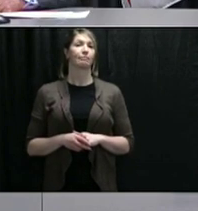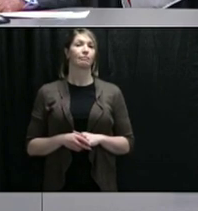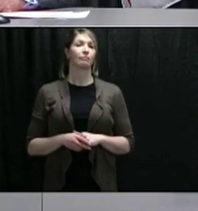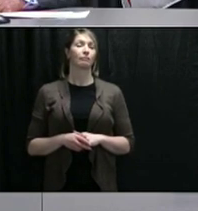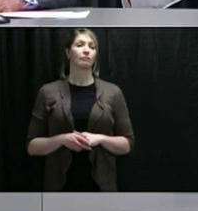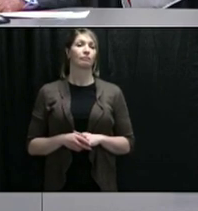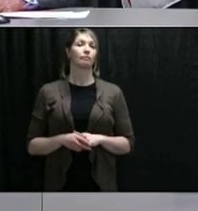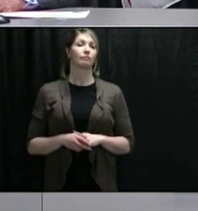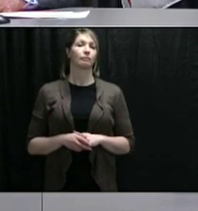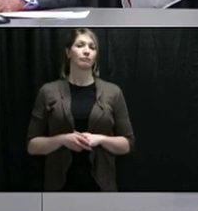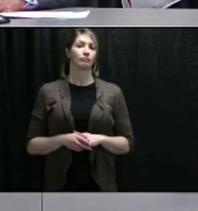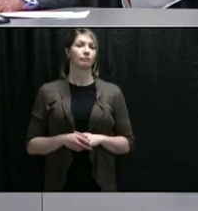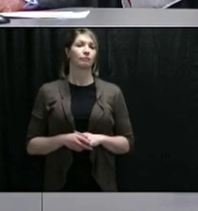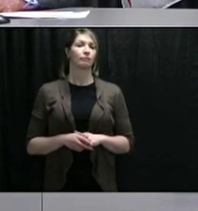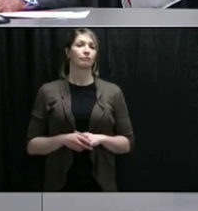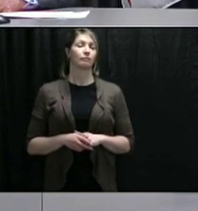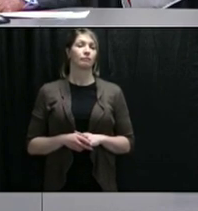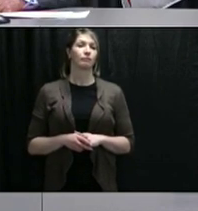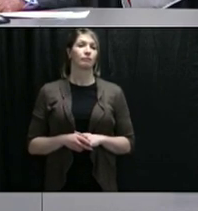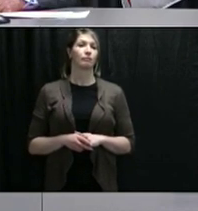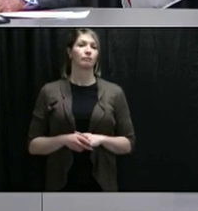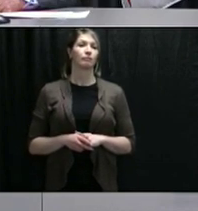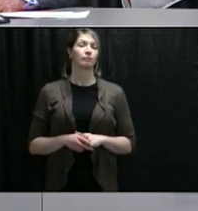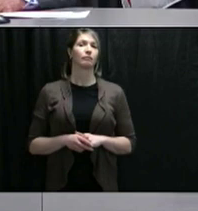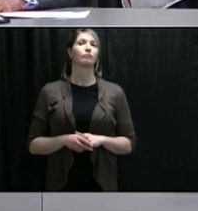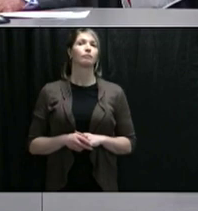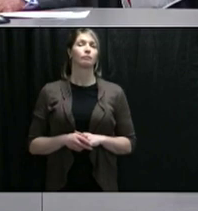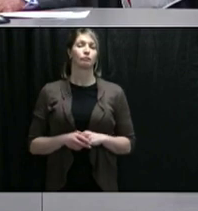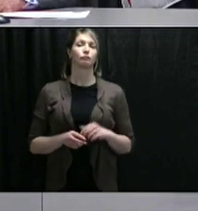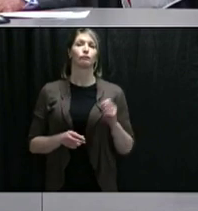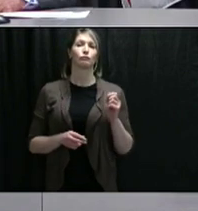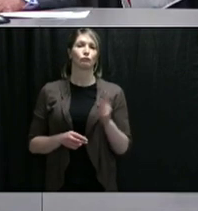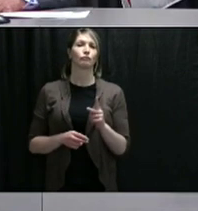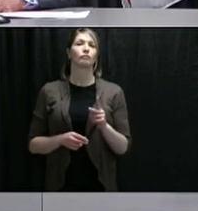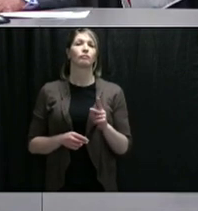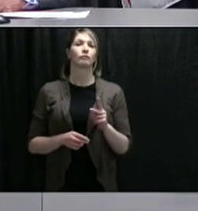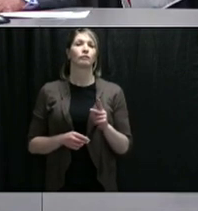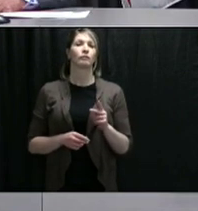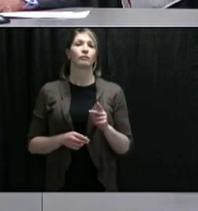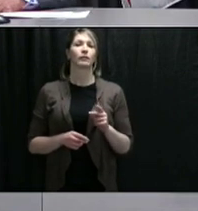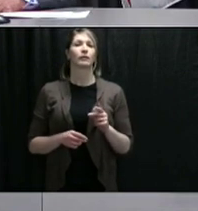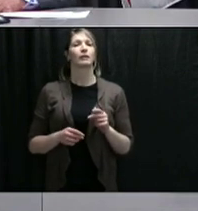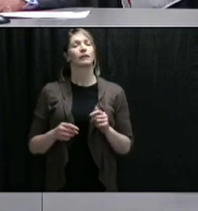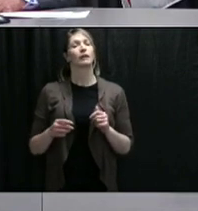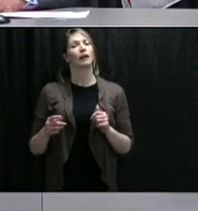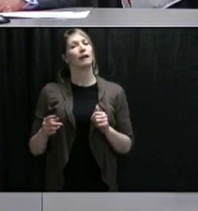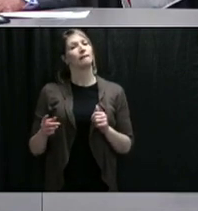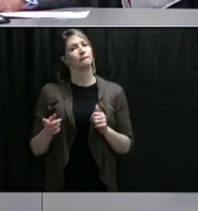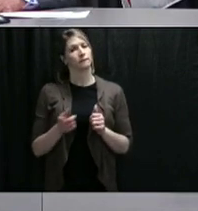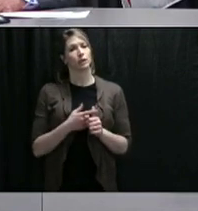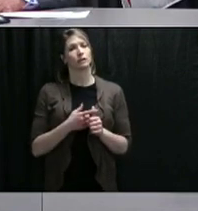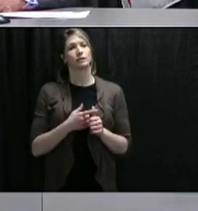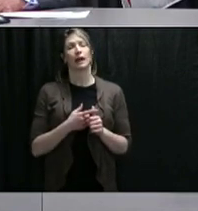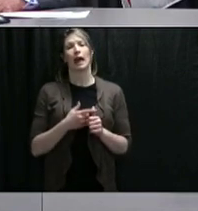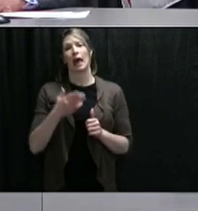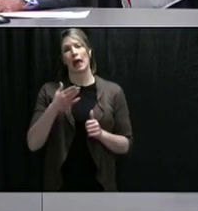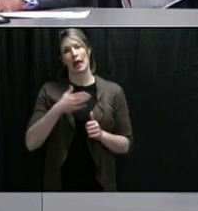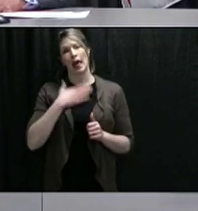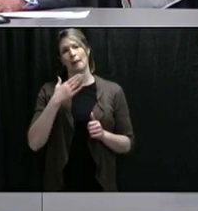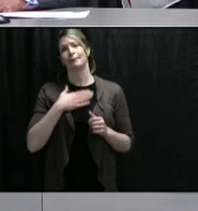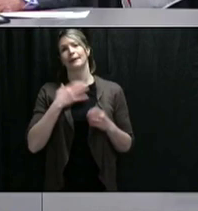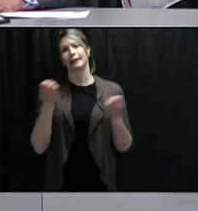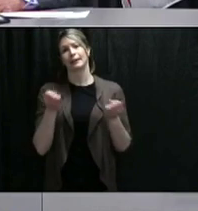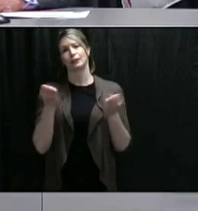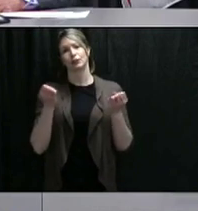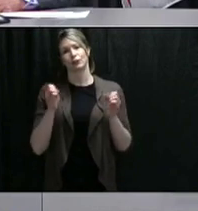Go ahead, Peter. Sorry. First of all, I want to wish everyone a blessed Easter. And I have one